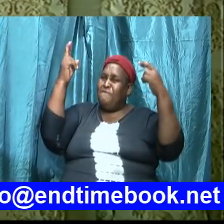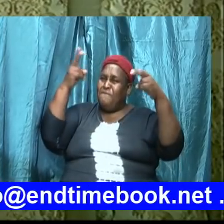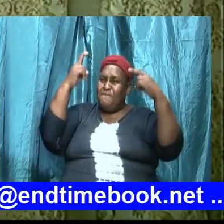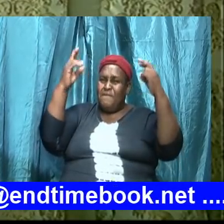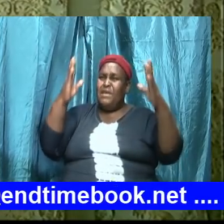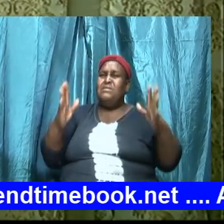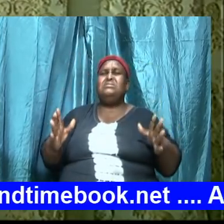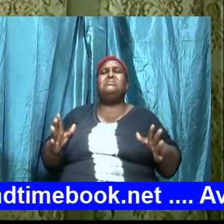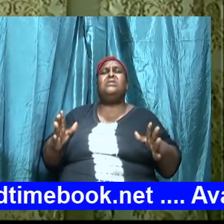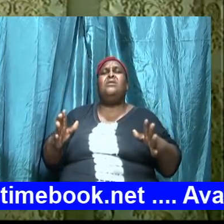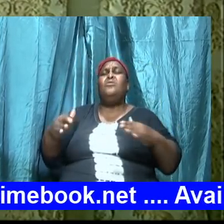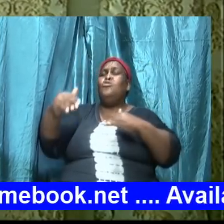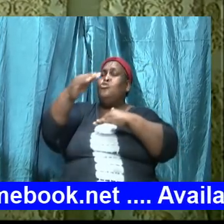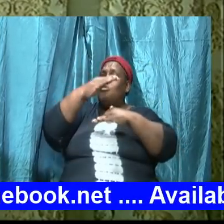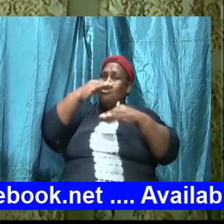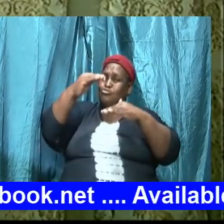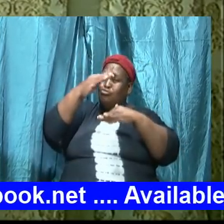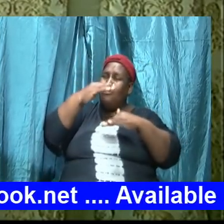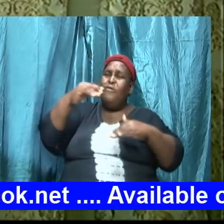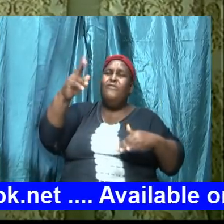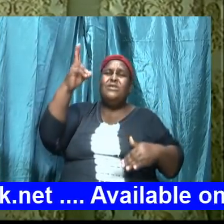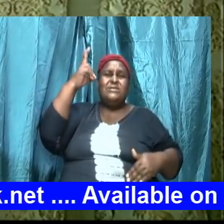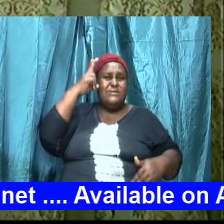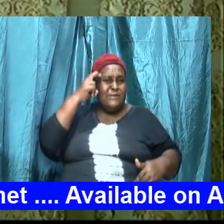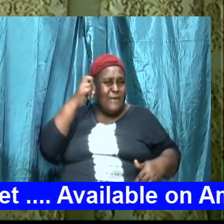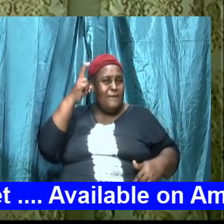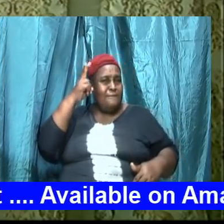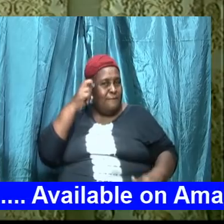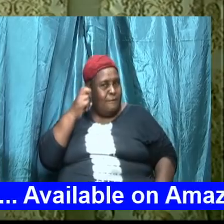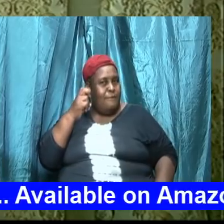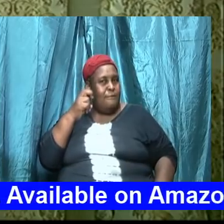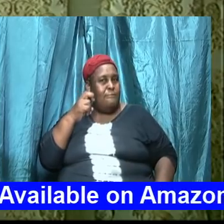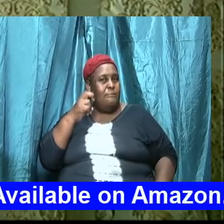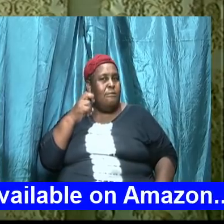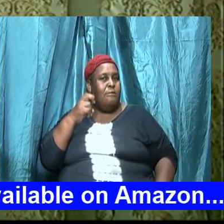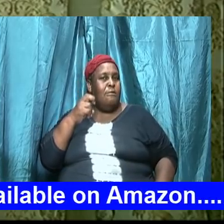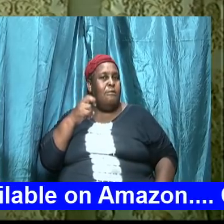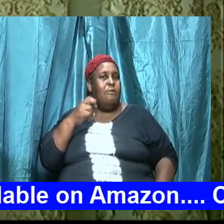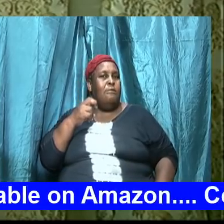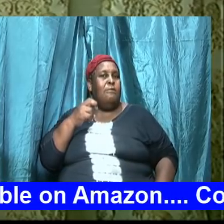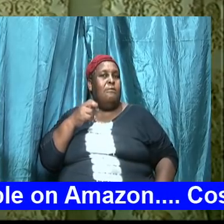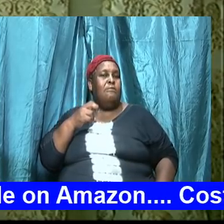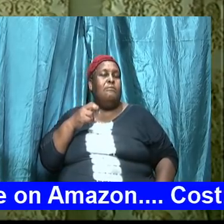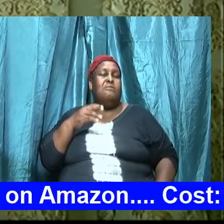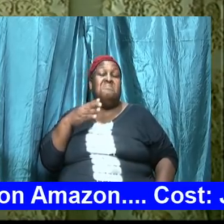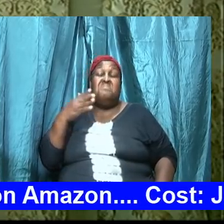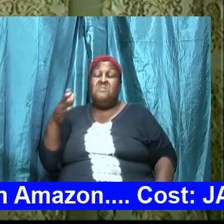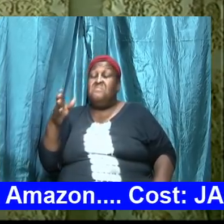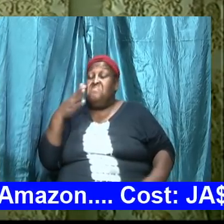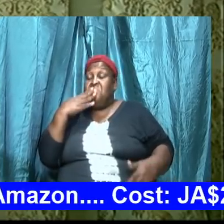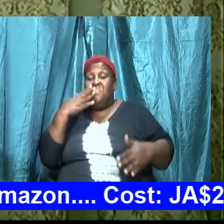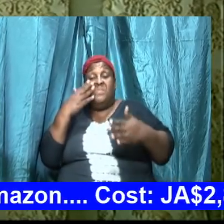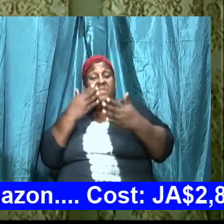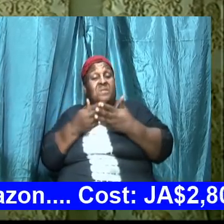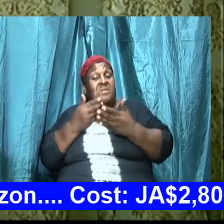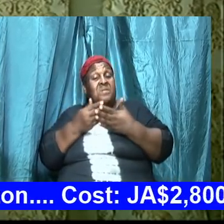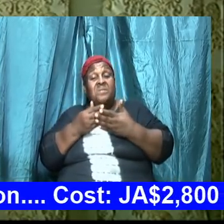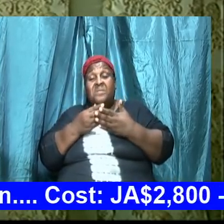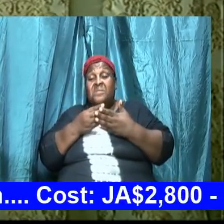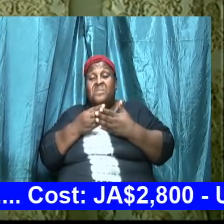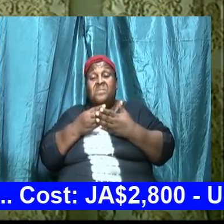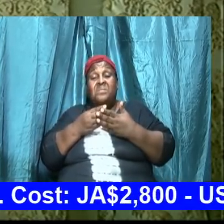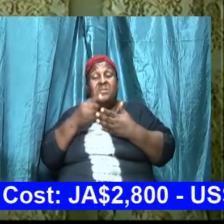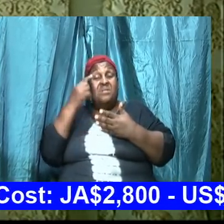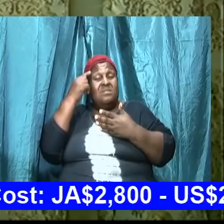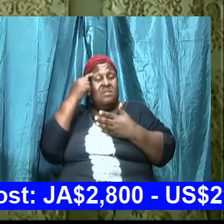mind and take control of our hearts and our minds so that the things that are good and lovely and pure and of good report we can